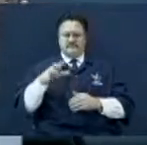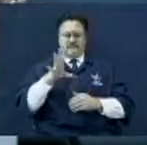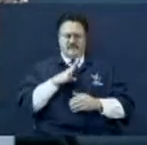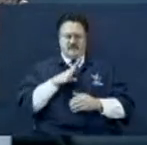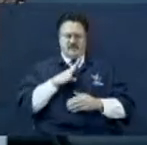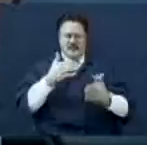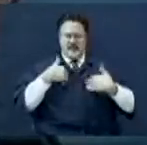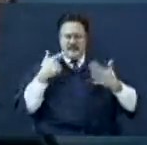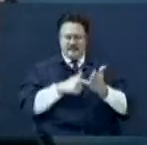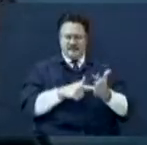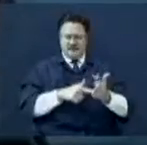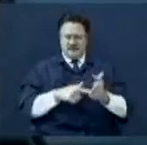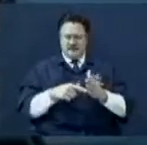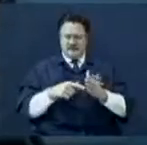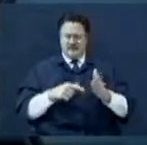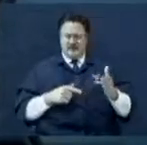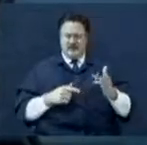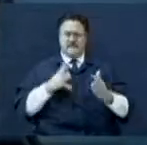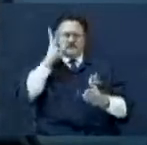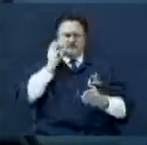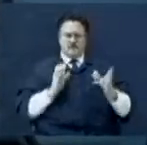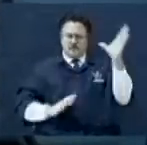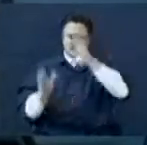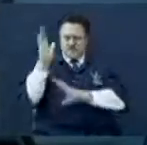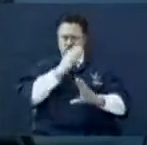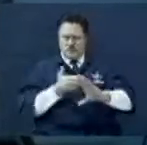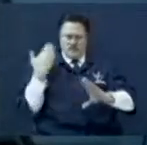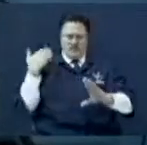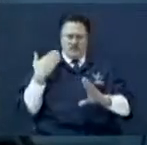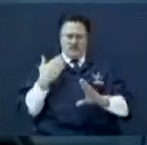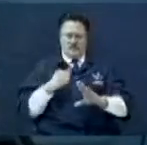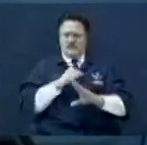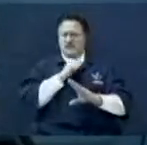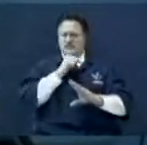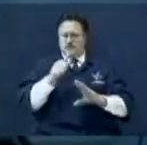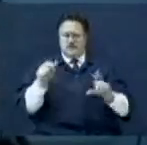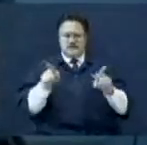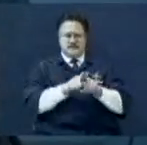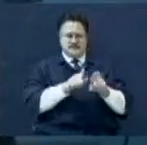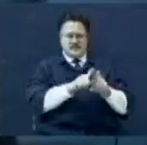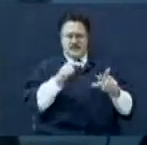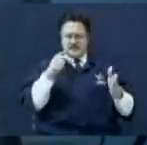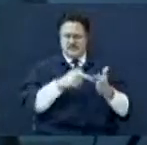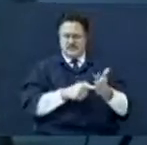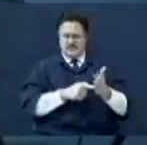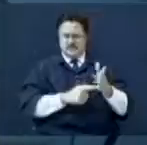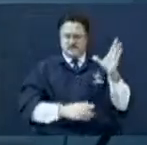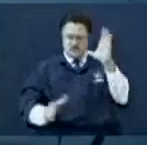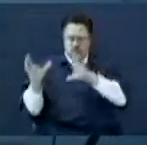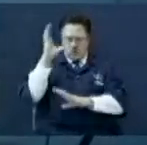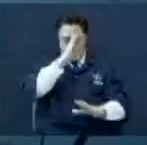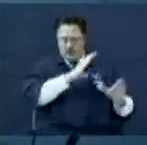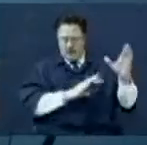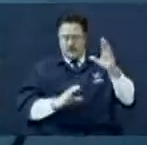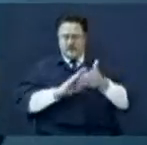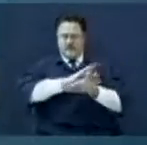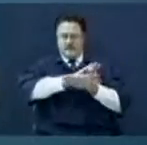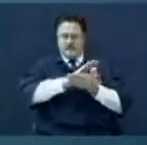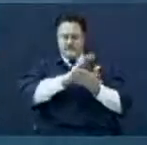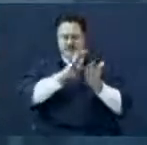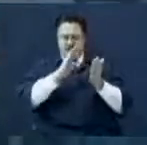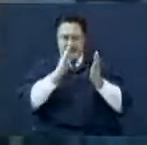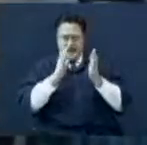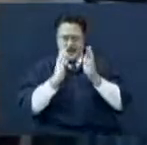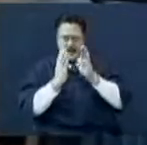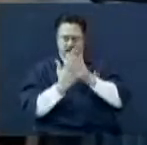I got this. I've been through a storm before. But they ain't never been one like that. And all of a sudden, they got afraid. How many of